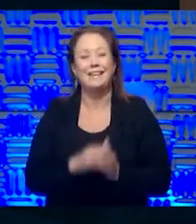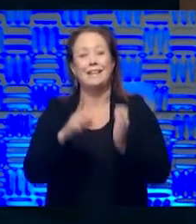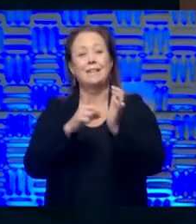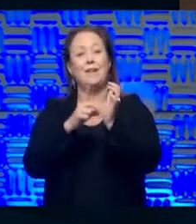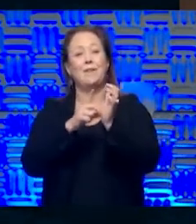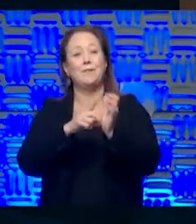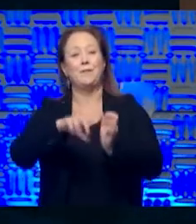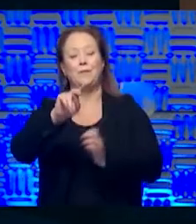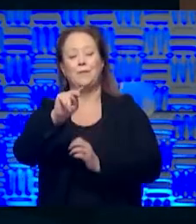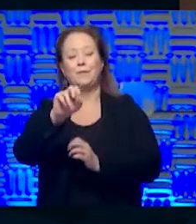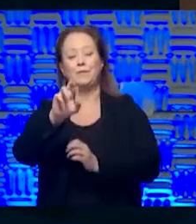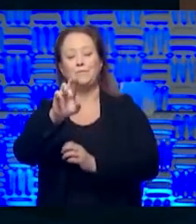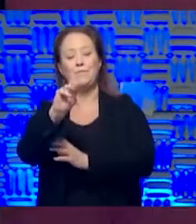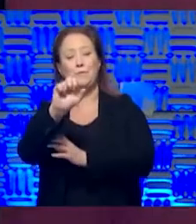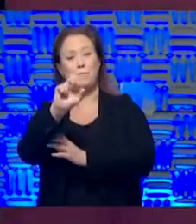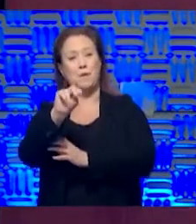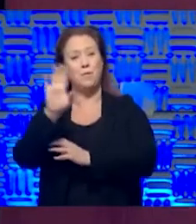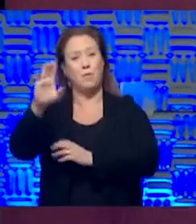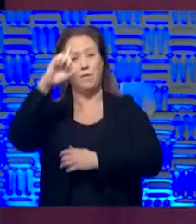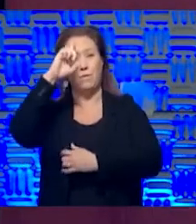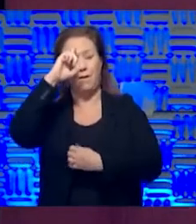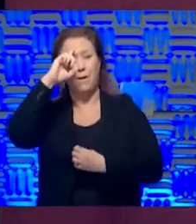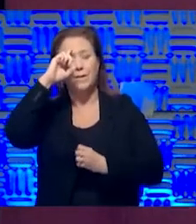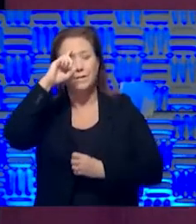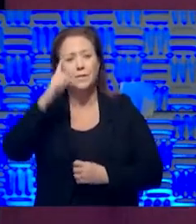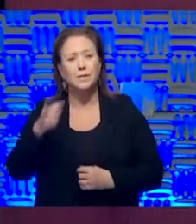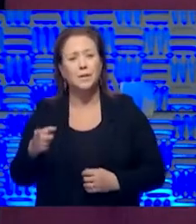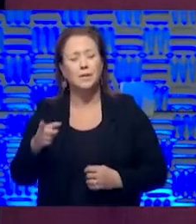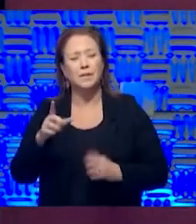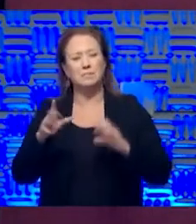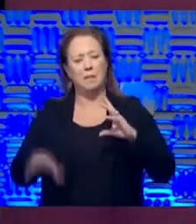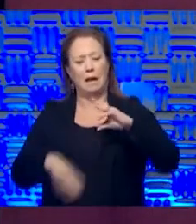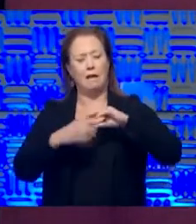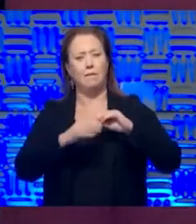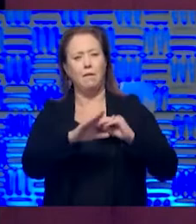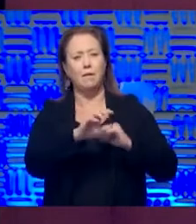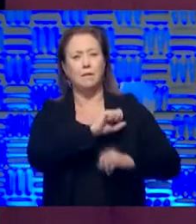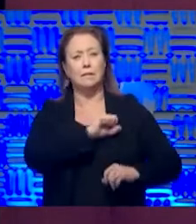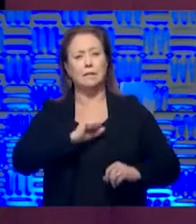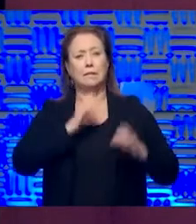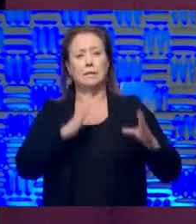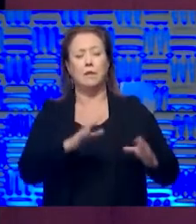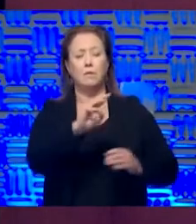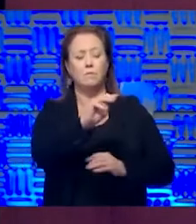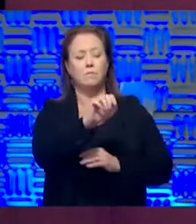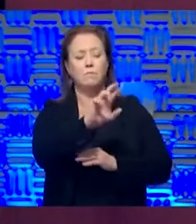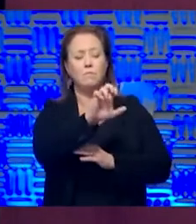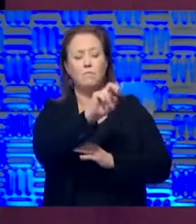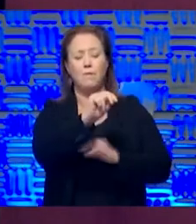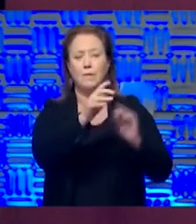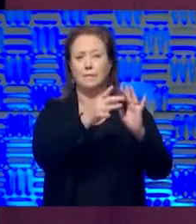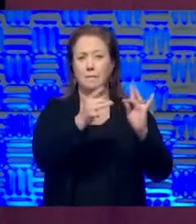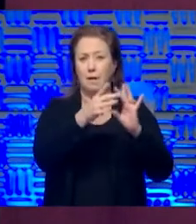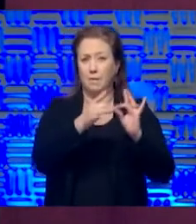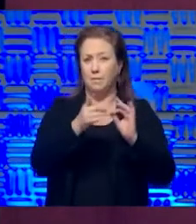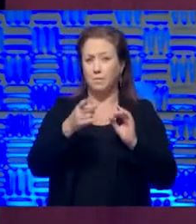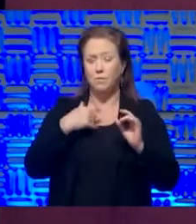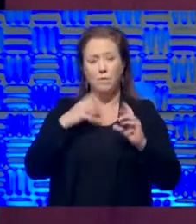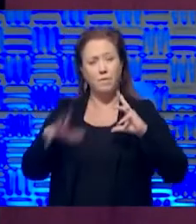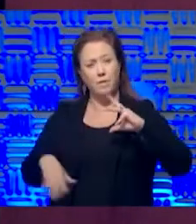Norman, thoughts that you have, especially in reference to Senator Moran's comments or thoughts that you also have?